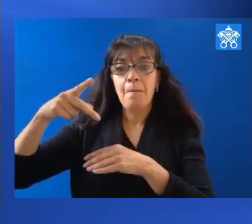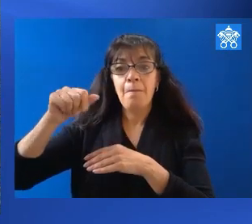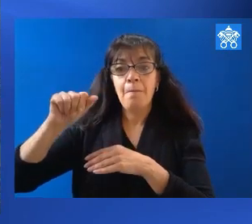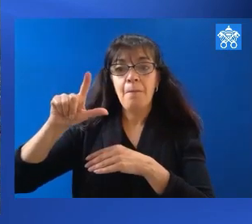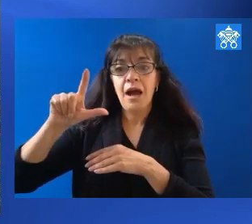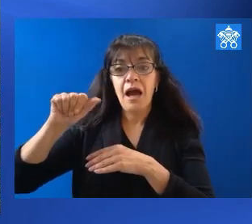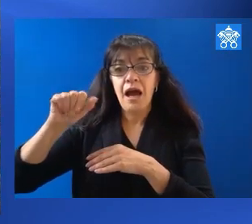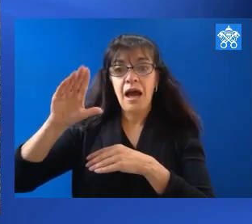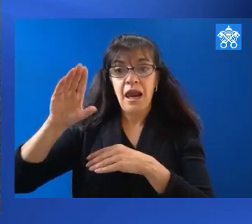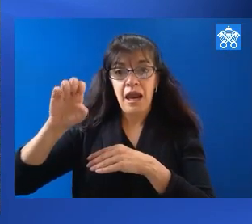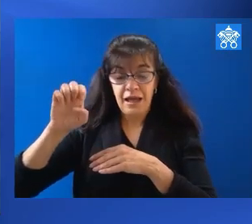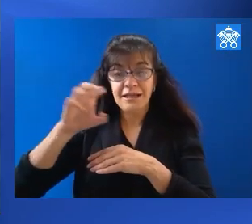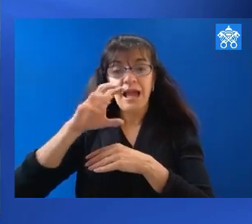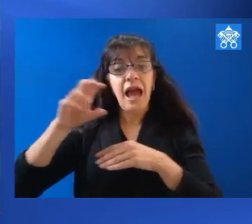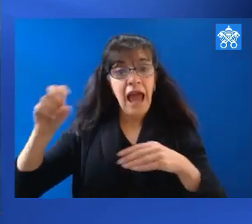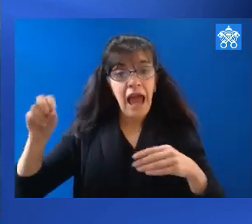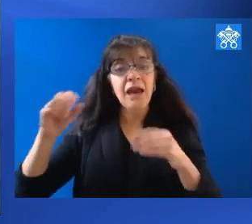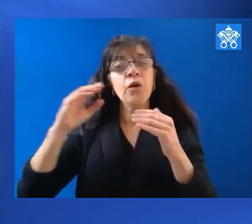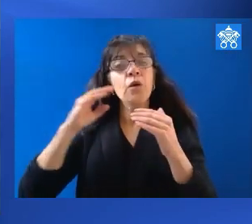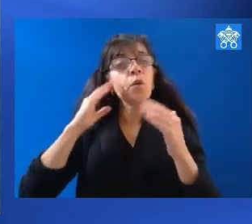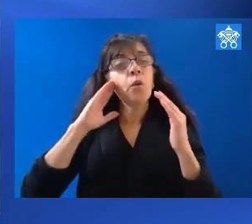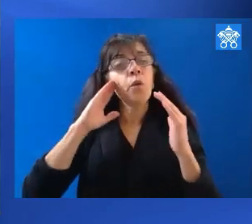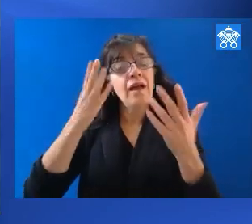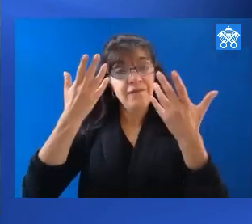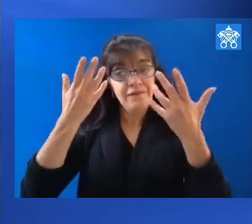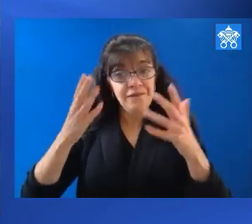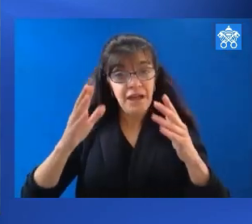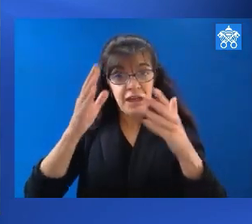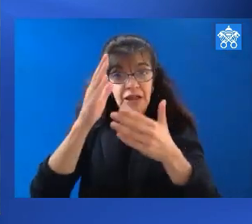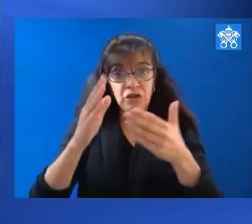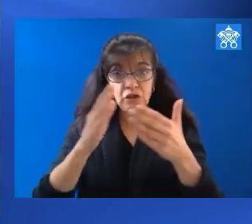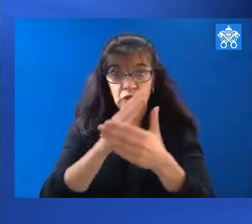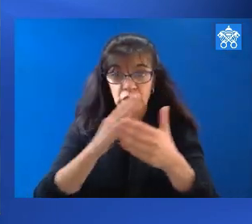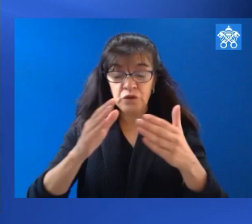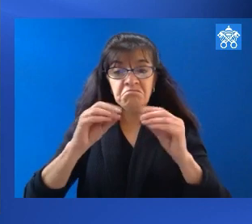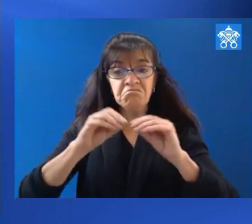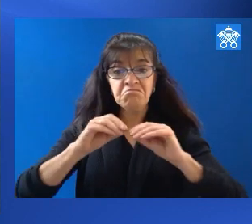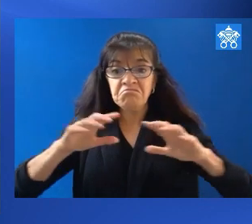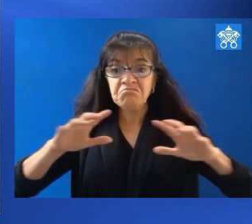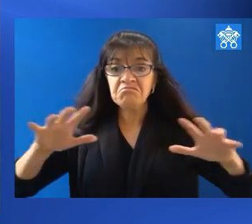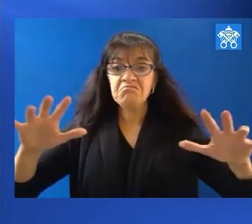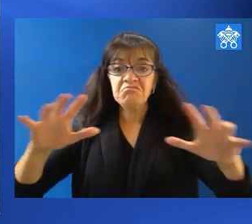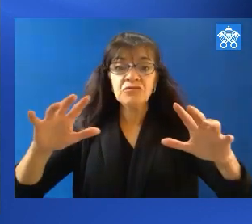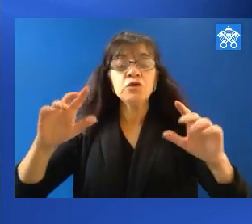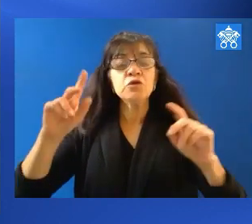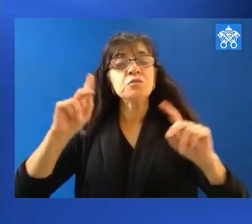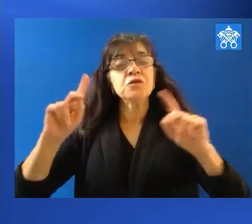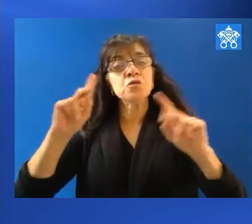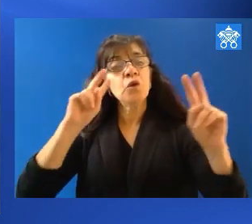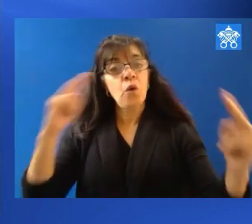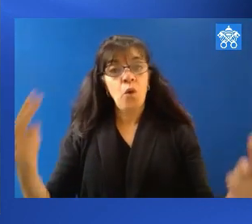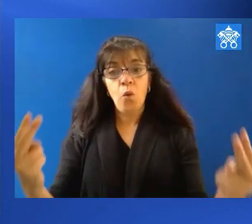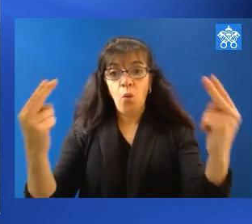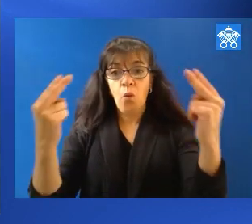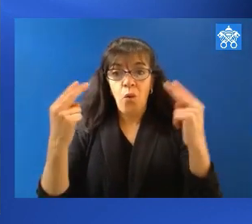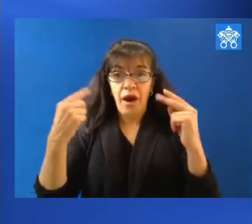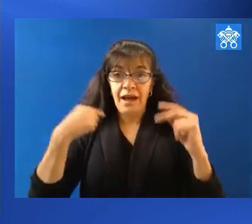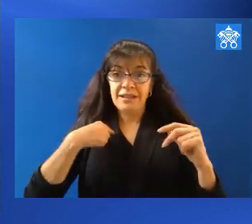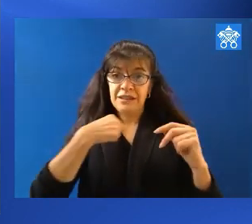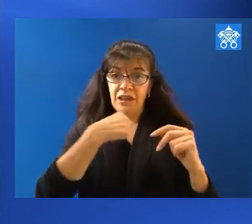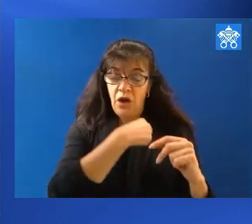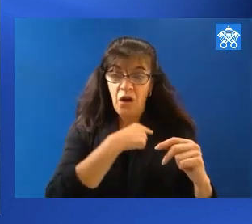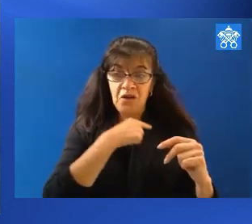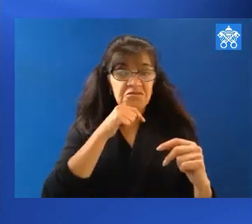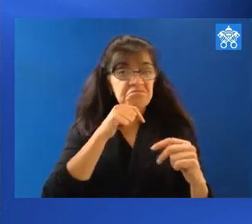will impart his apostolic all-purpose blessing on all of us, including those of you who are watching or listening to this broadcast